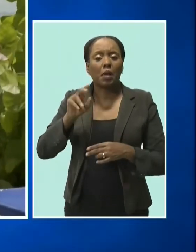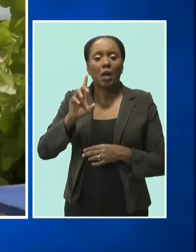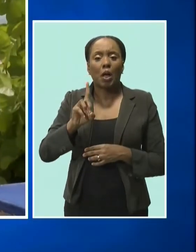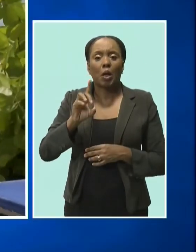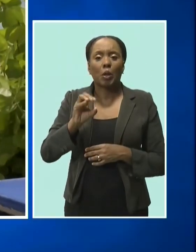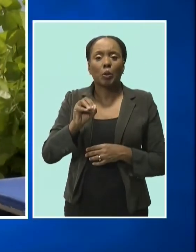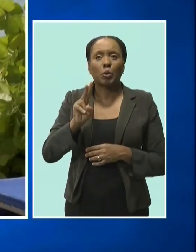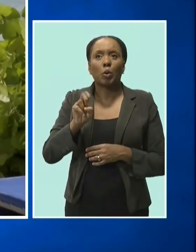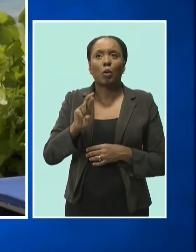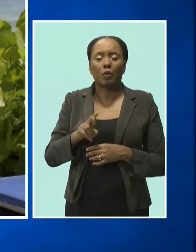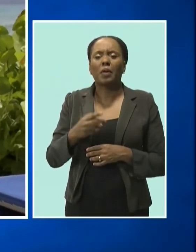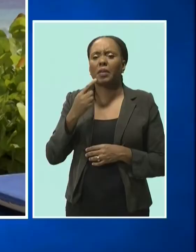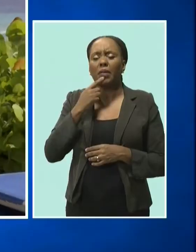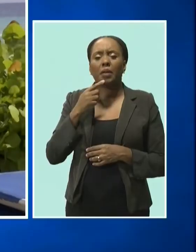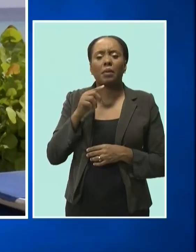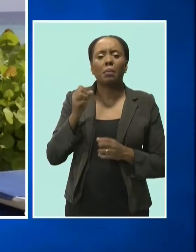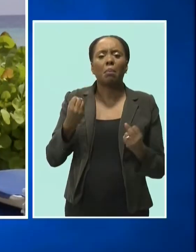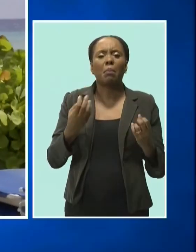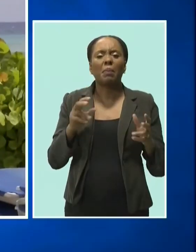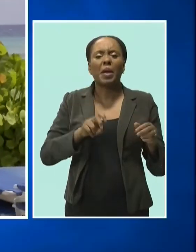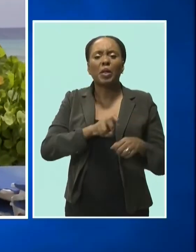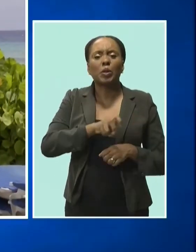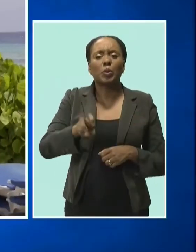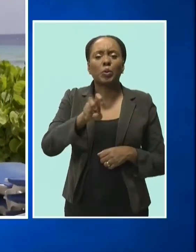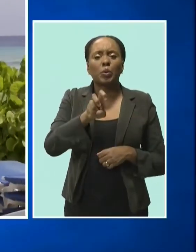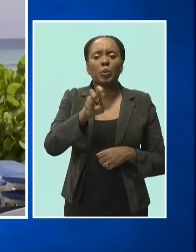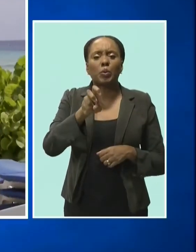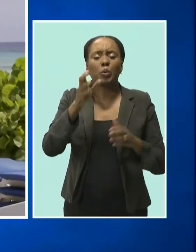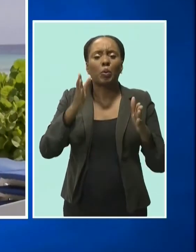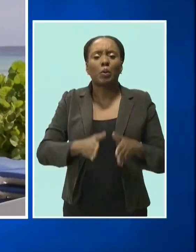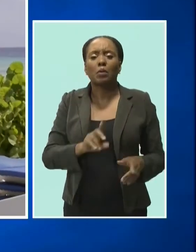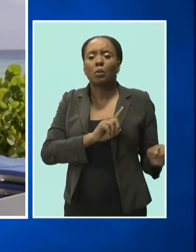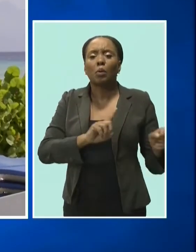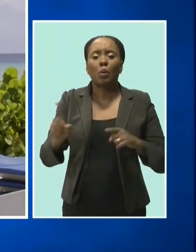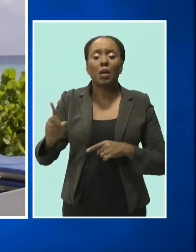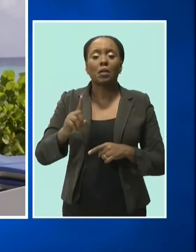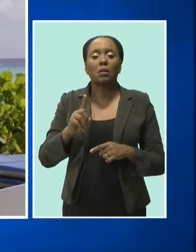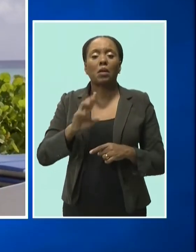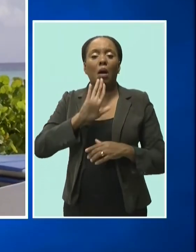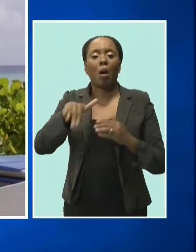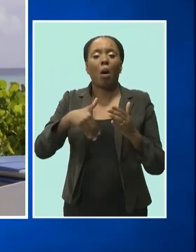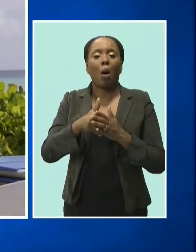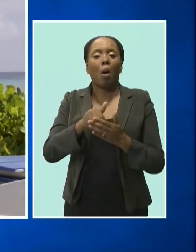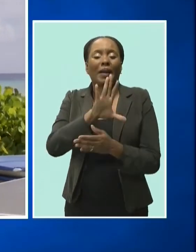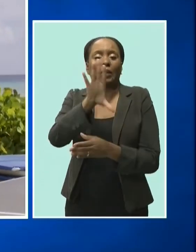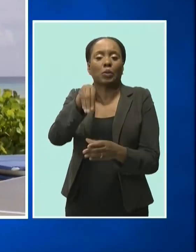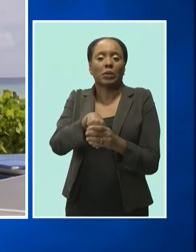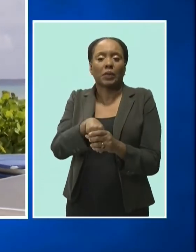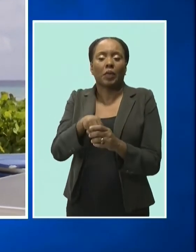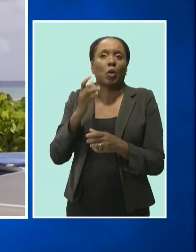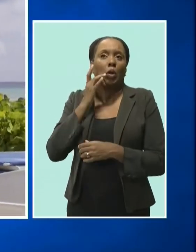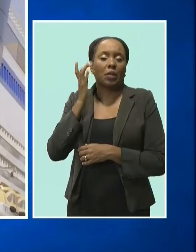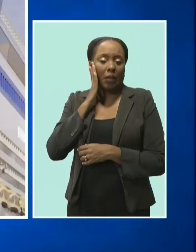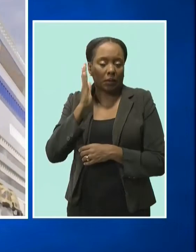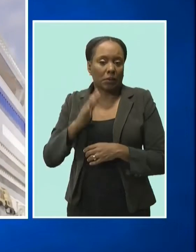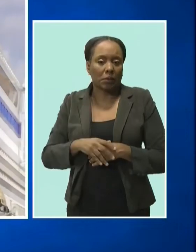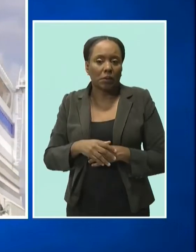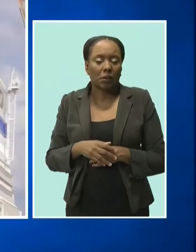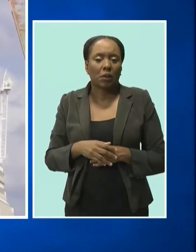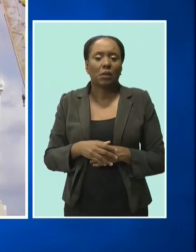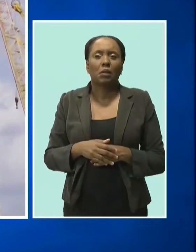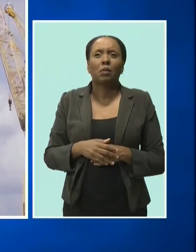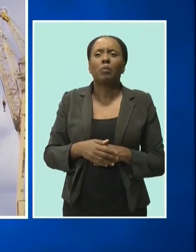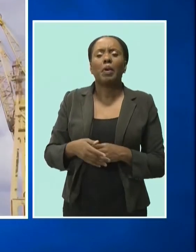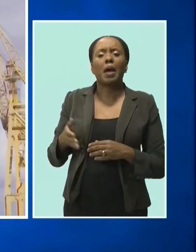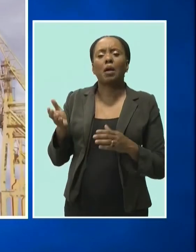going to the all-inclusive hotels. Pilgrim was responding to comments of a bright winter tourist season in the wake of the return of